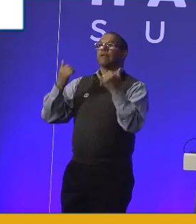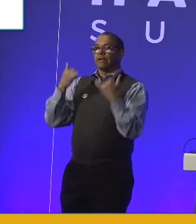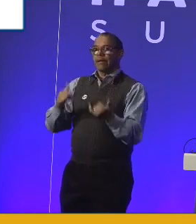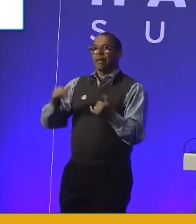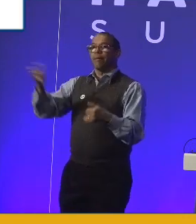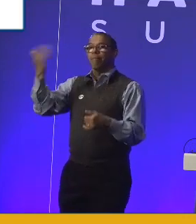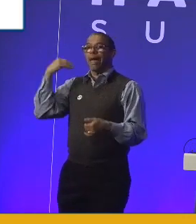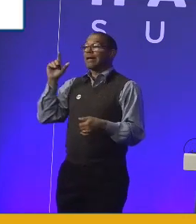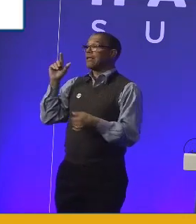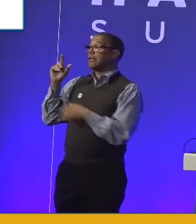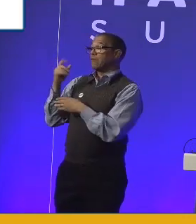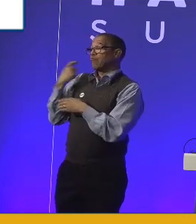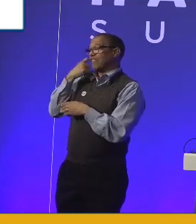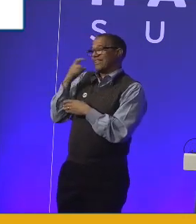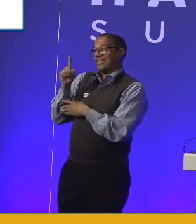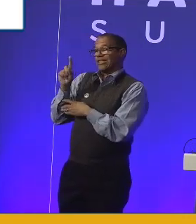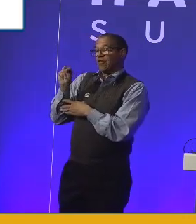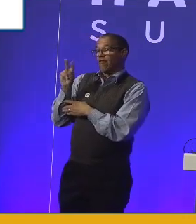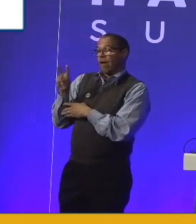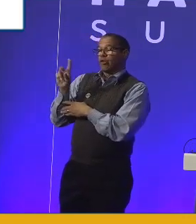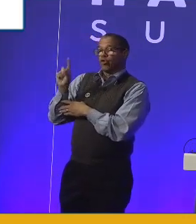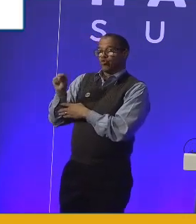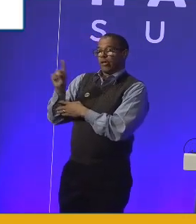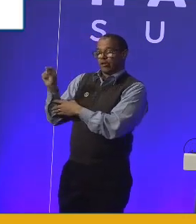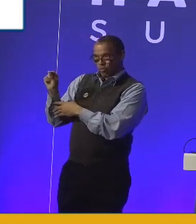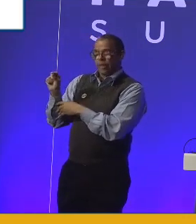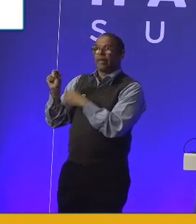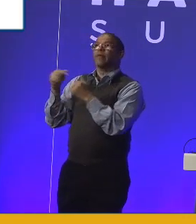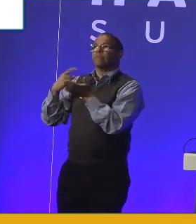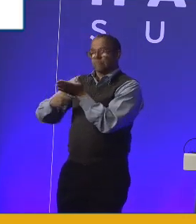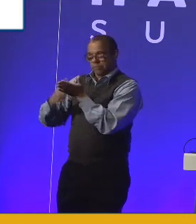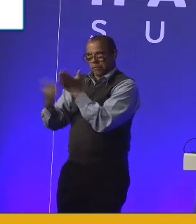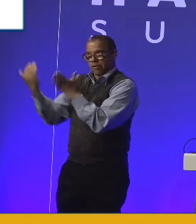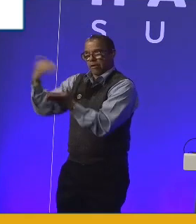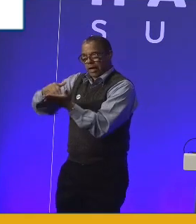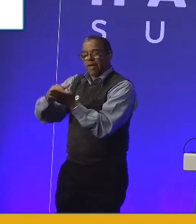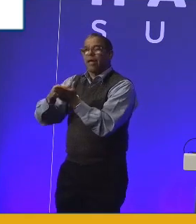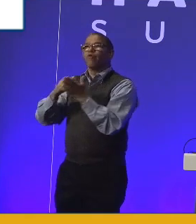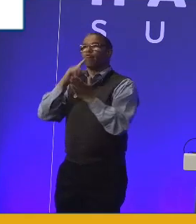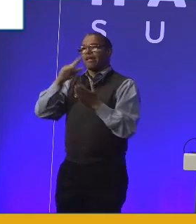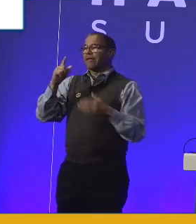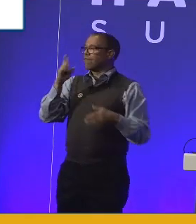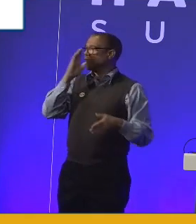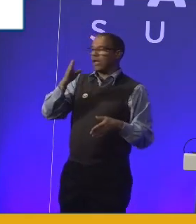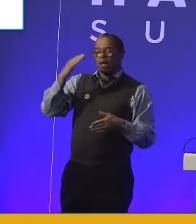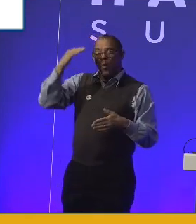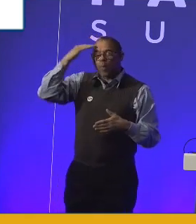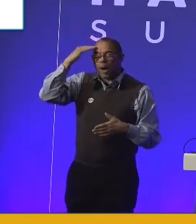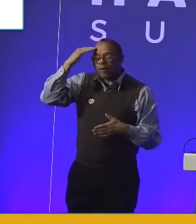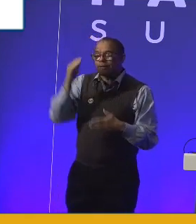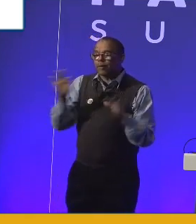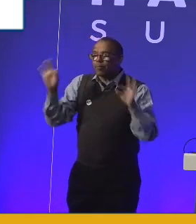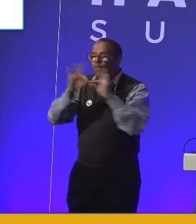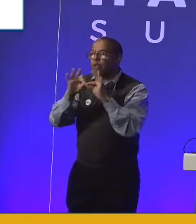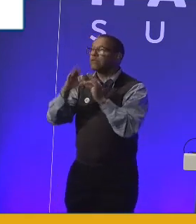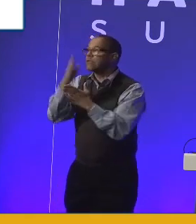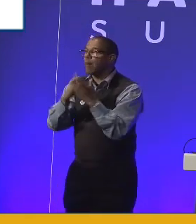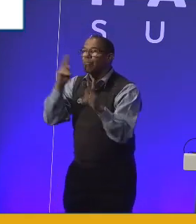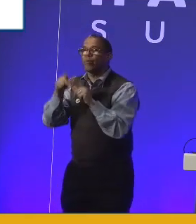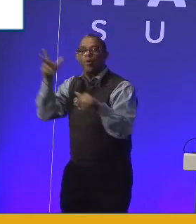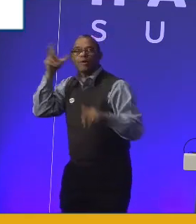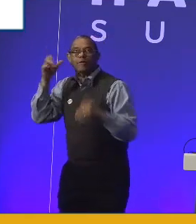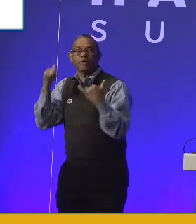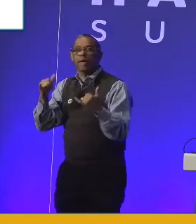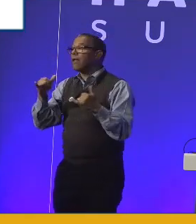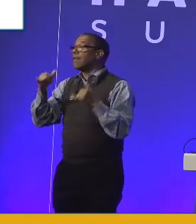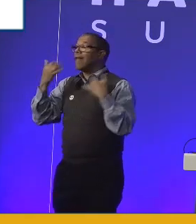2020 and I started again. A lot of this is down to education and frankly awareness. I guarantee there are people listening today who do not know how a